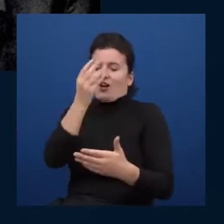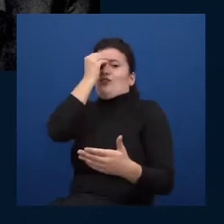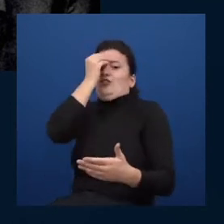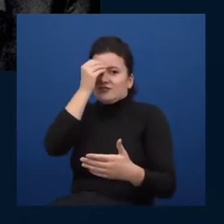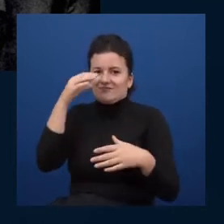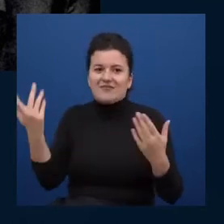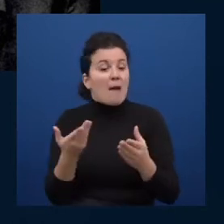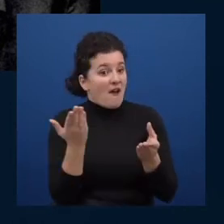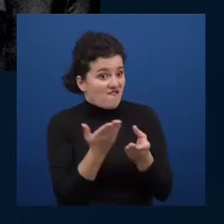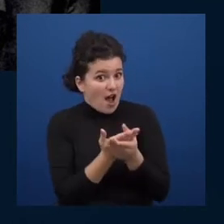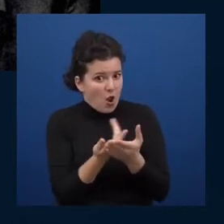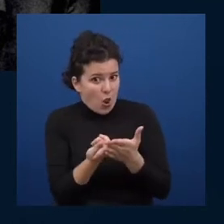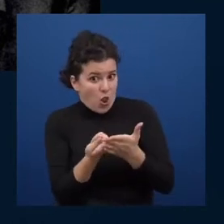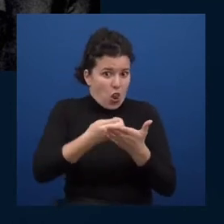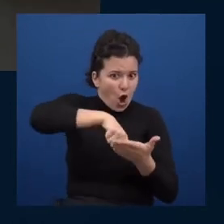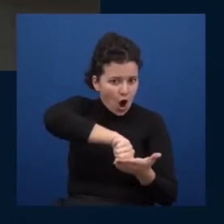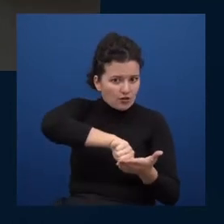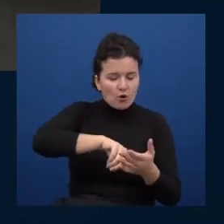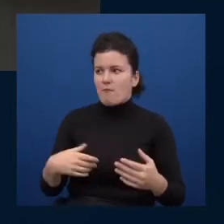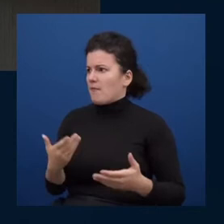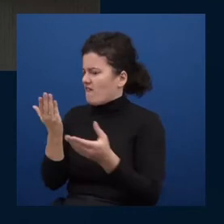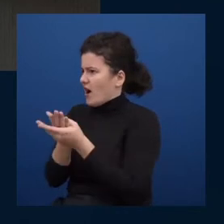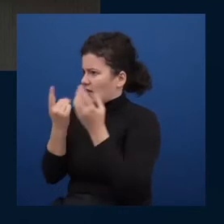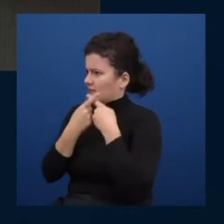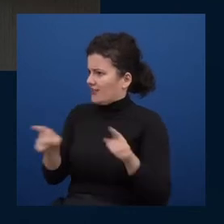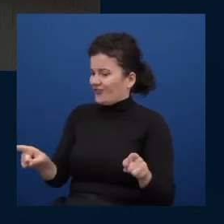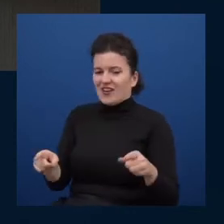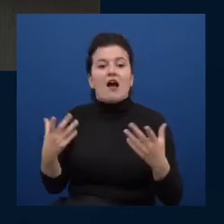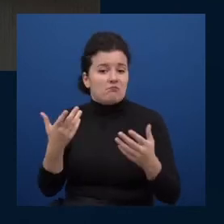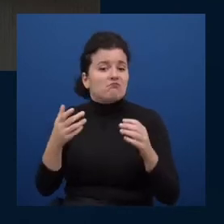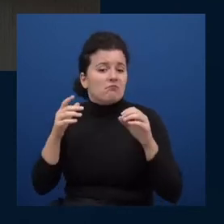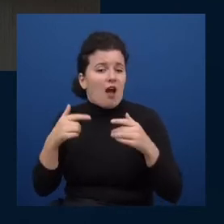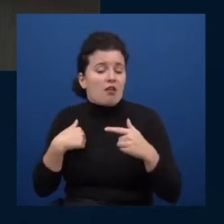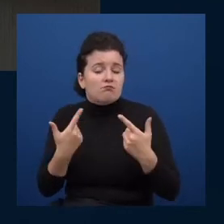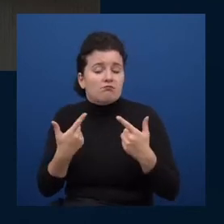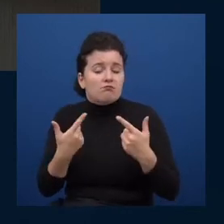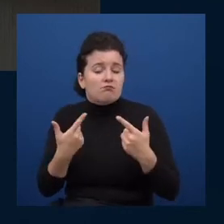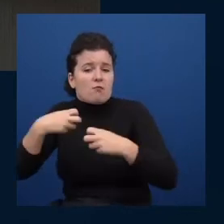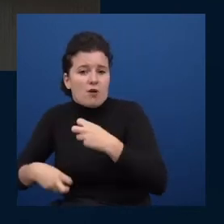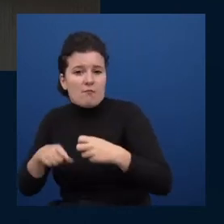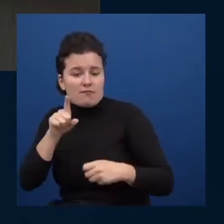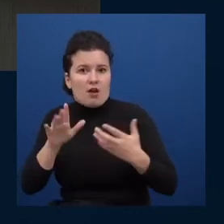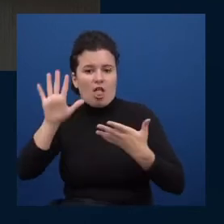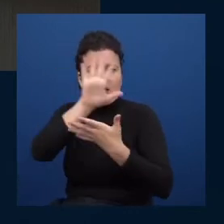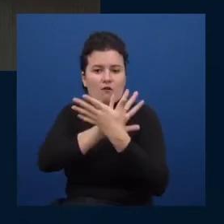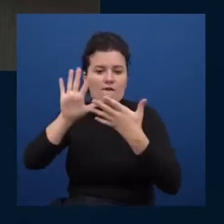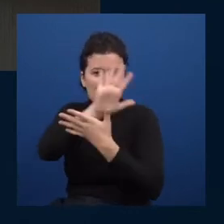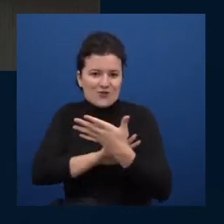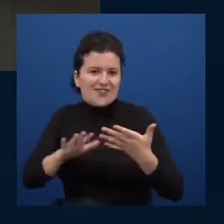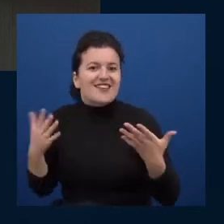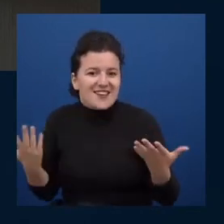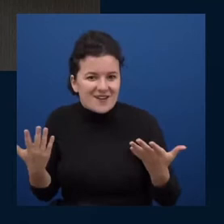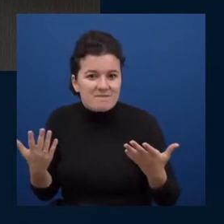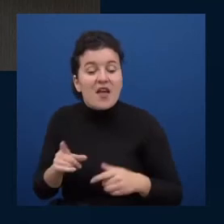maybe the files are different this can be a huge problem sometimes and it becomes even more confusing when we